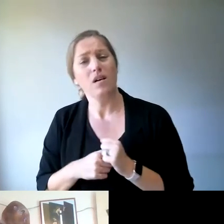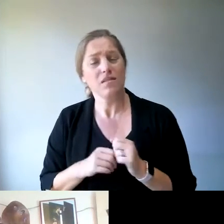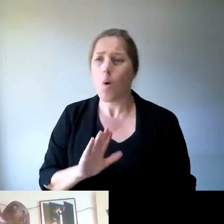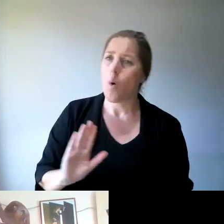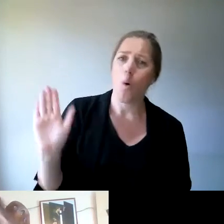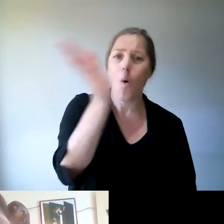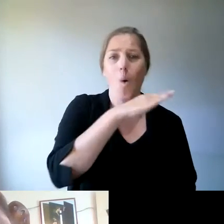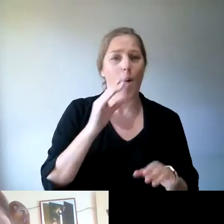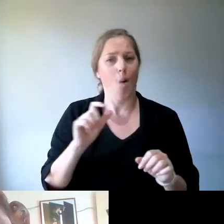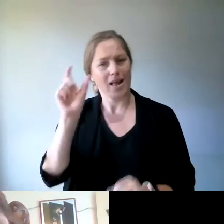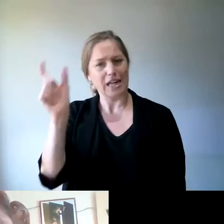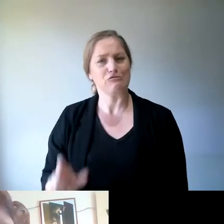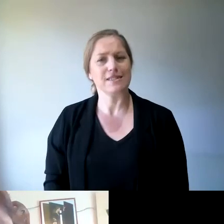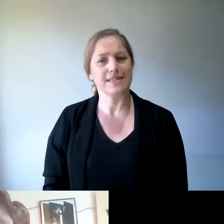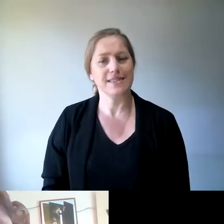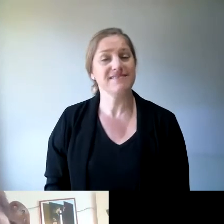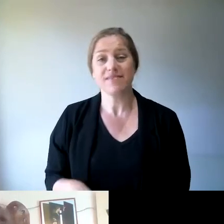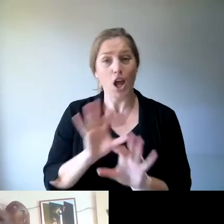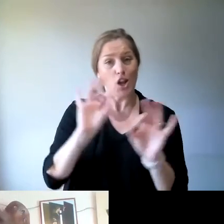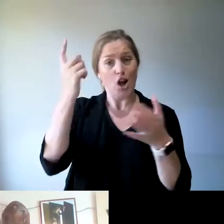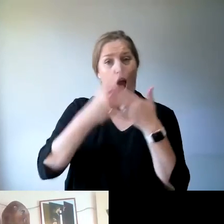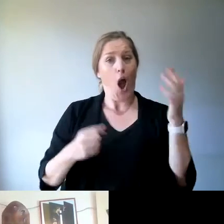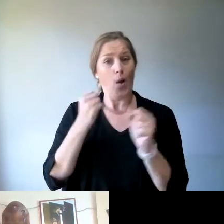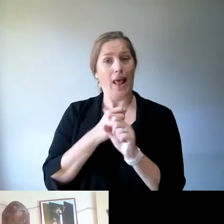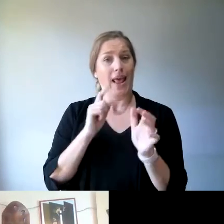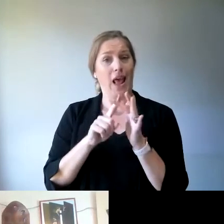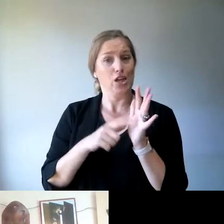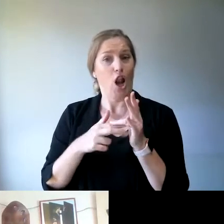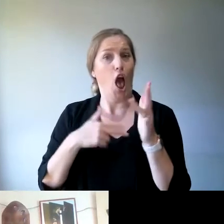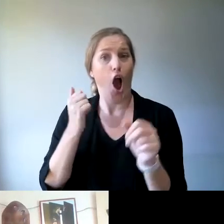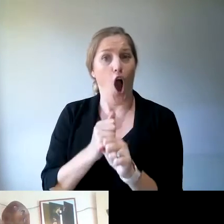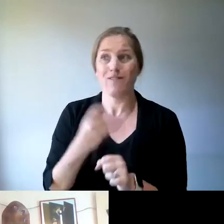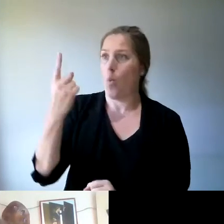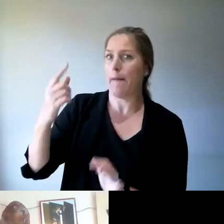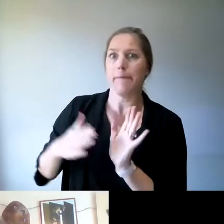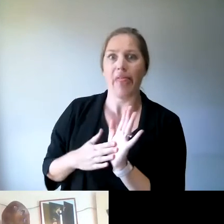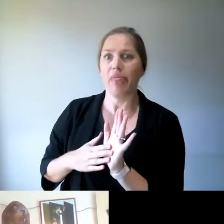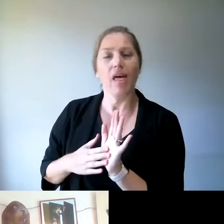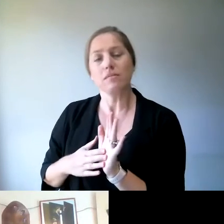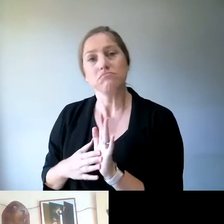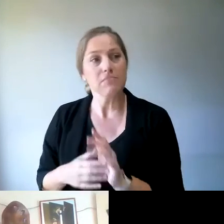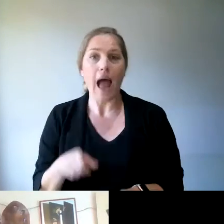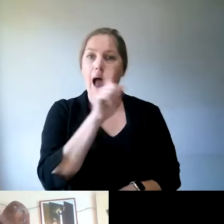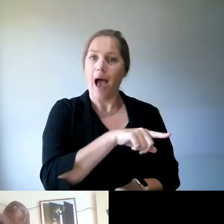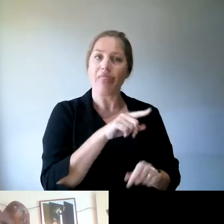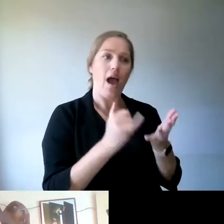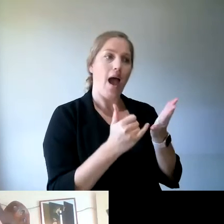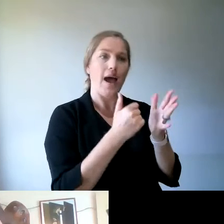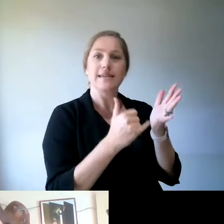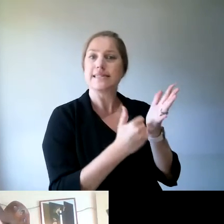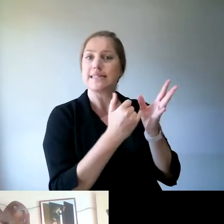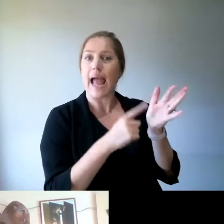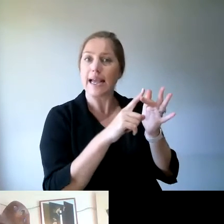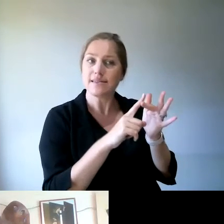having it, say, here in July, here in Geelong in July, and another state was November, we had it within two